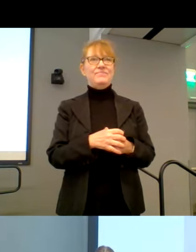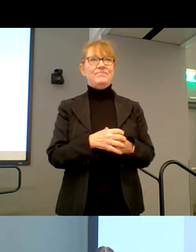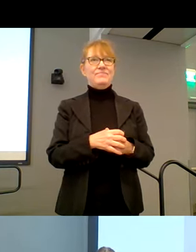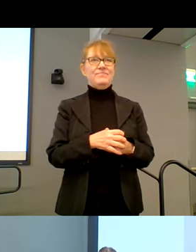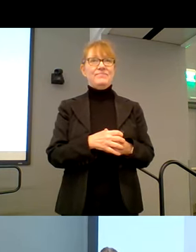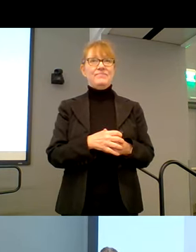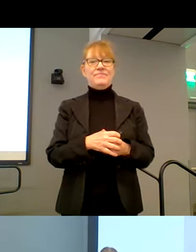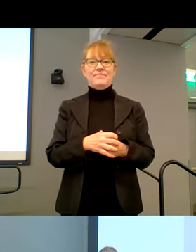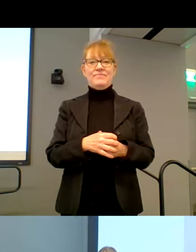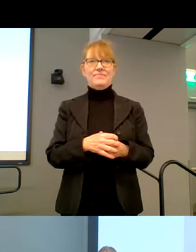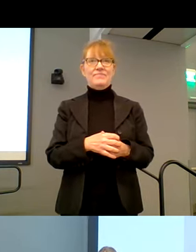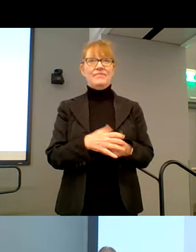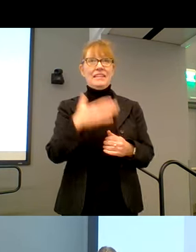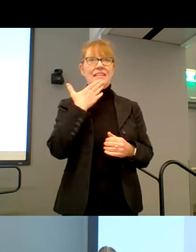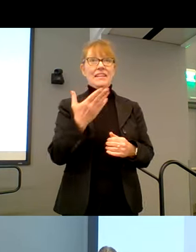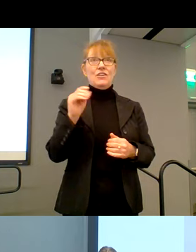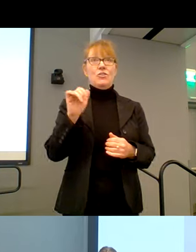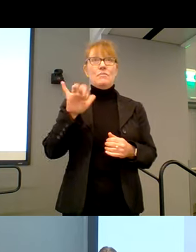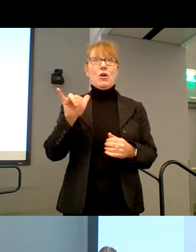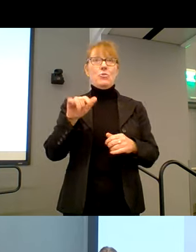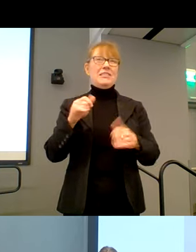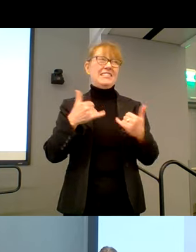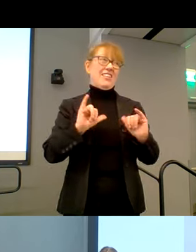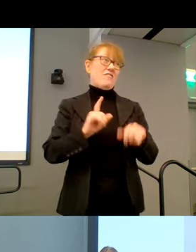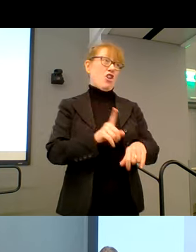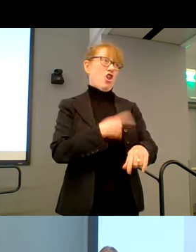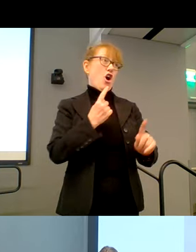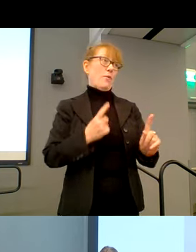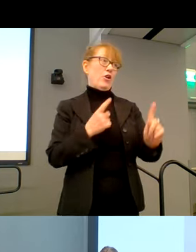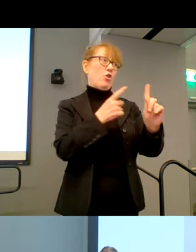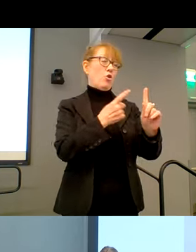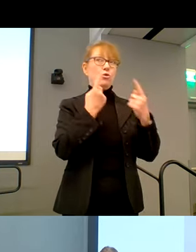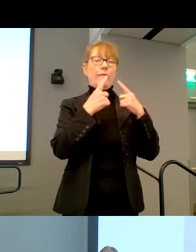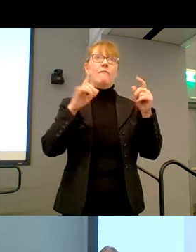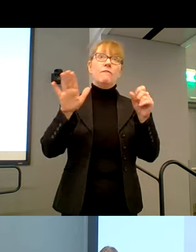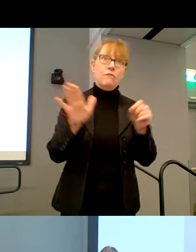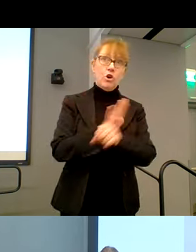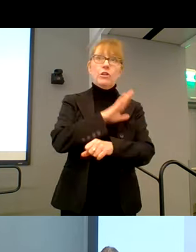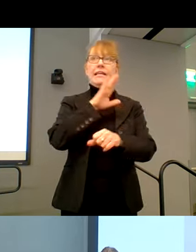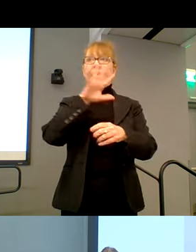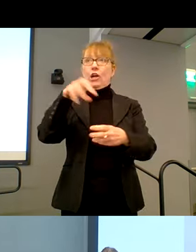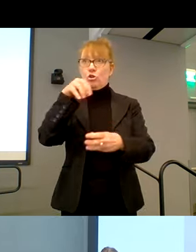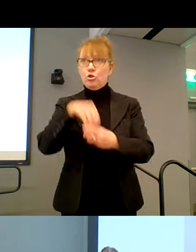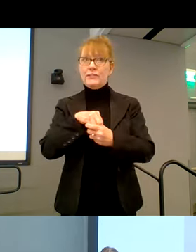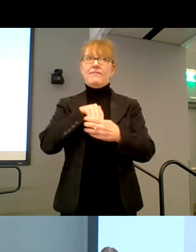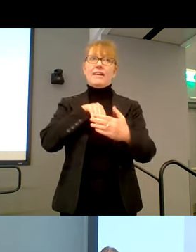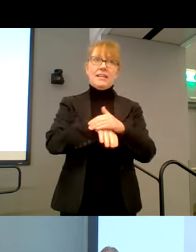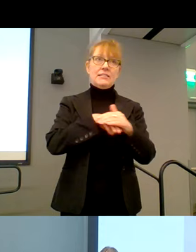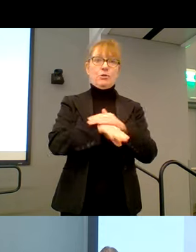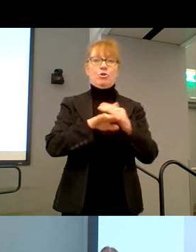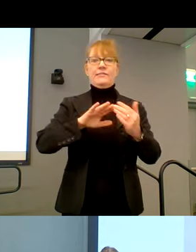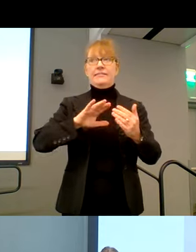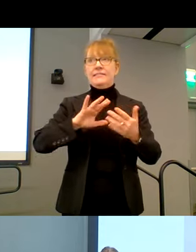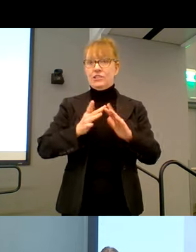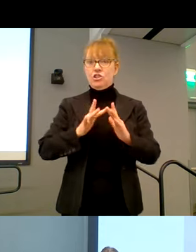Thanks, Mary. We still have a long way to go to achieve fully inclusive and accessible digital environment. But we hope that